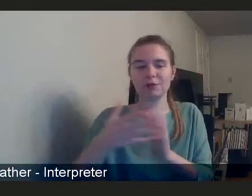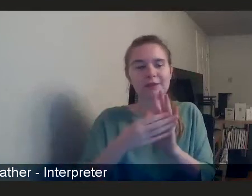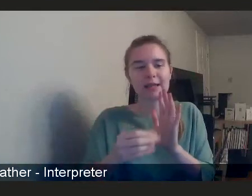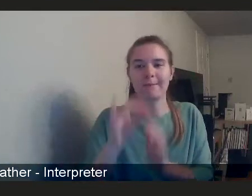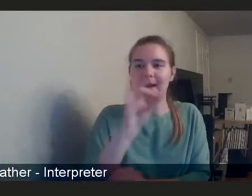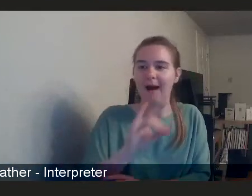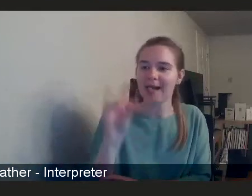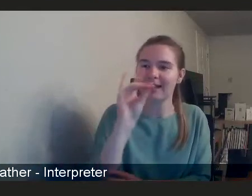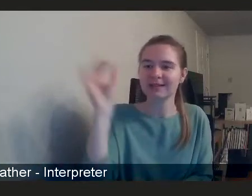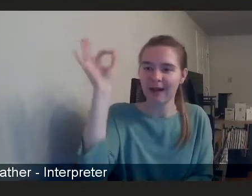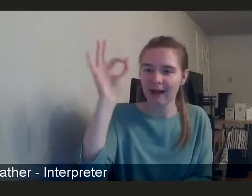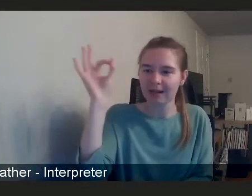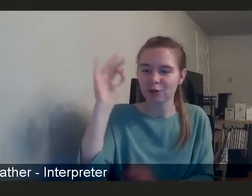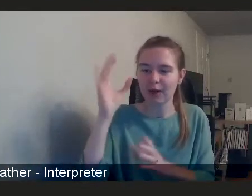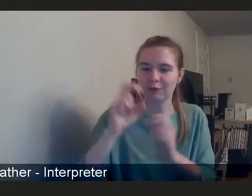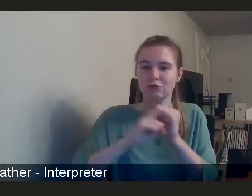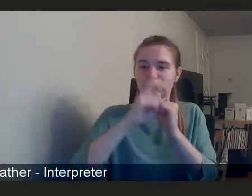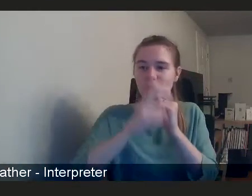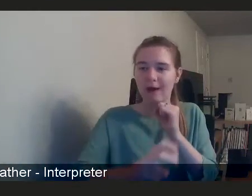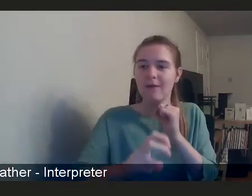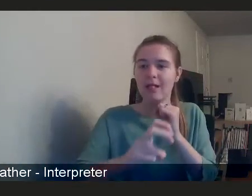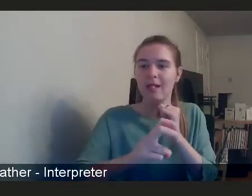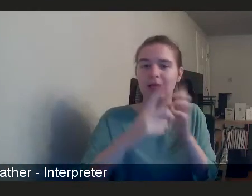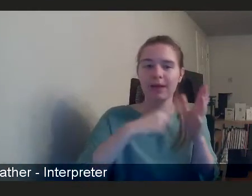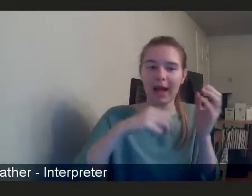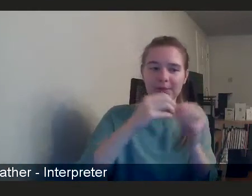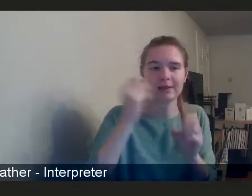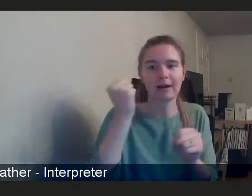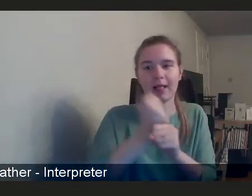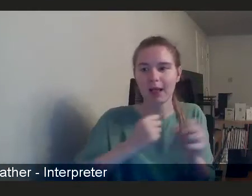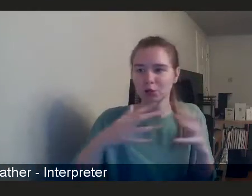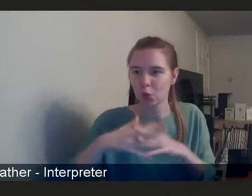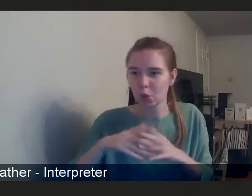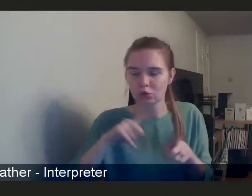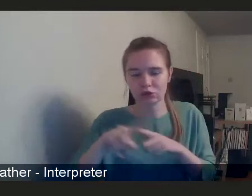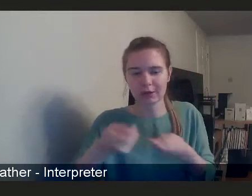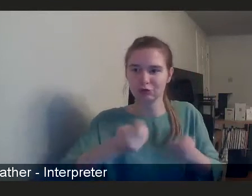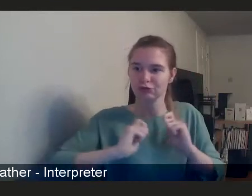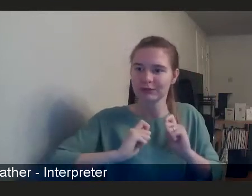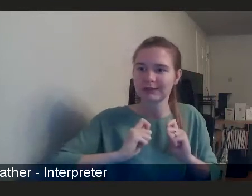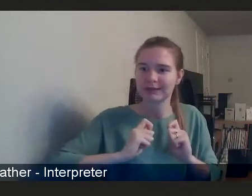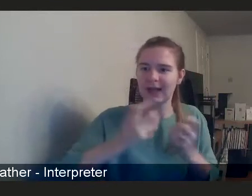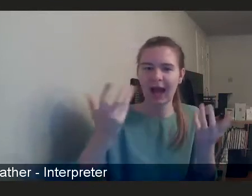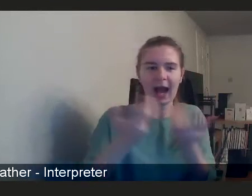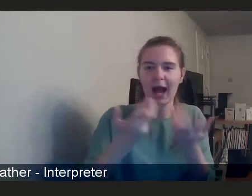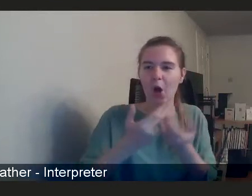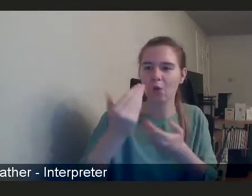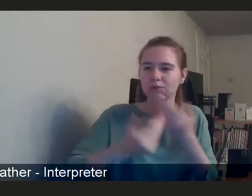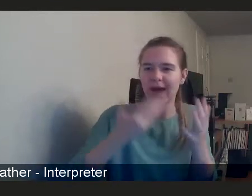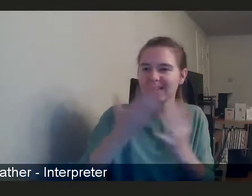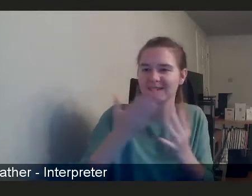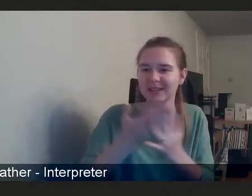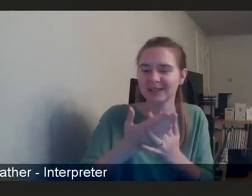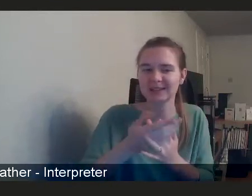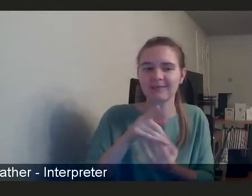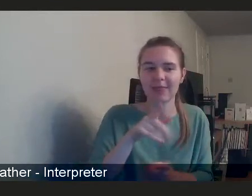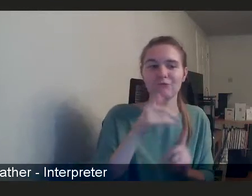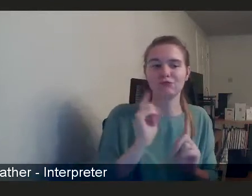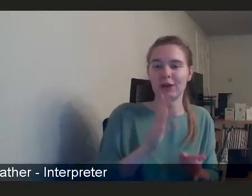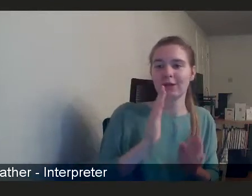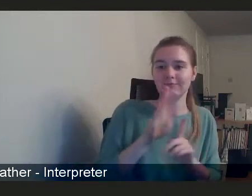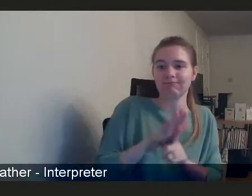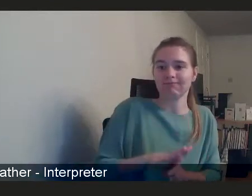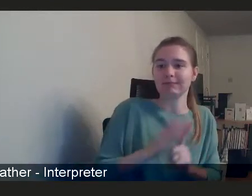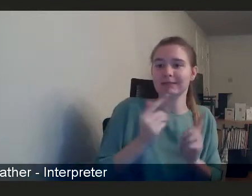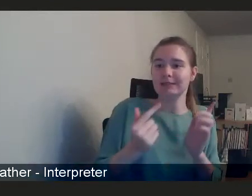Islands may have to travel to large cities like Aberdeen, Glasgow for treatment, etc. This is a real, this is a real pressing issue. And it